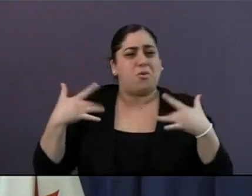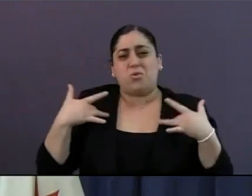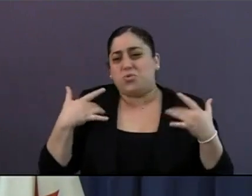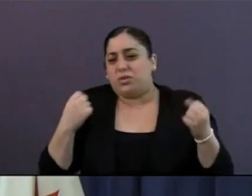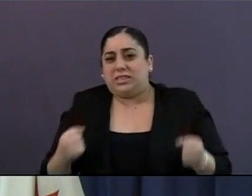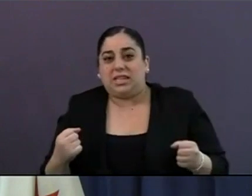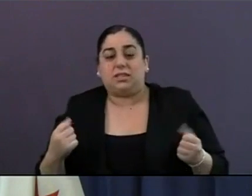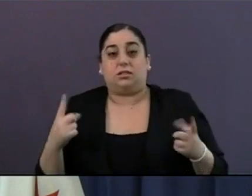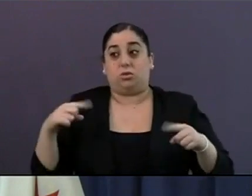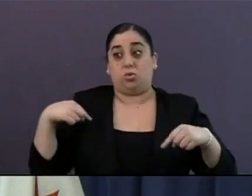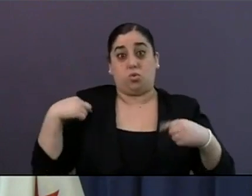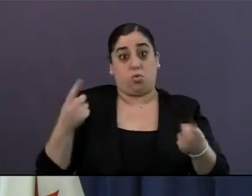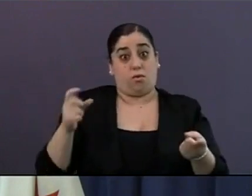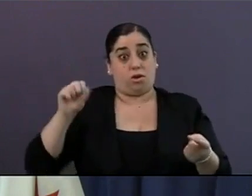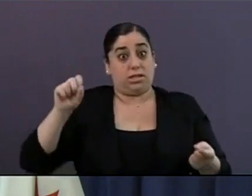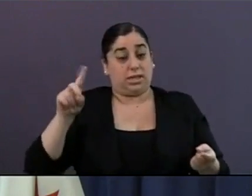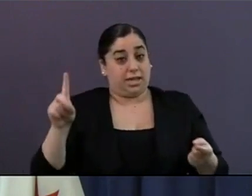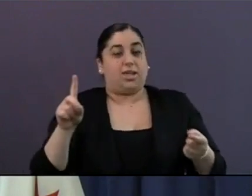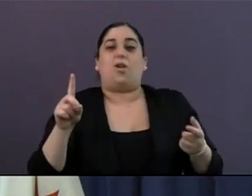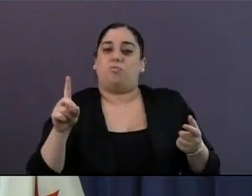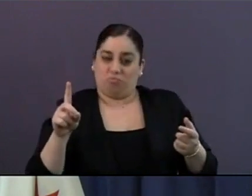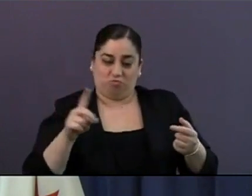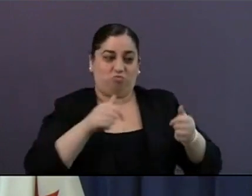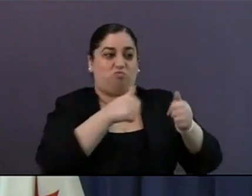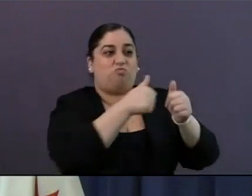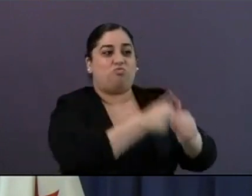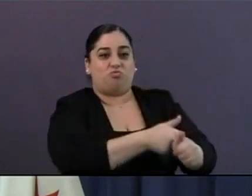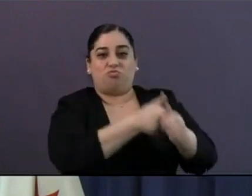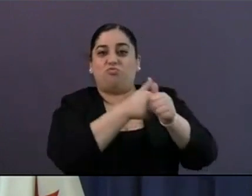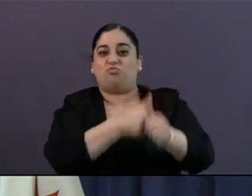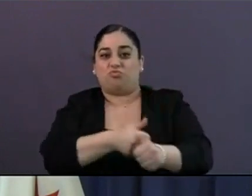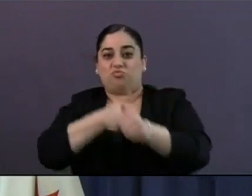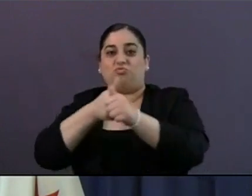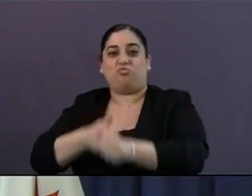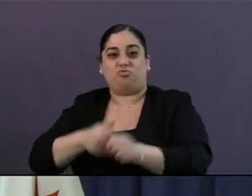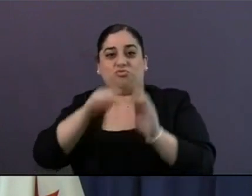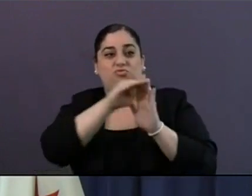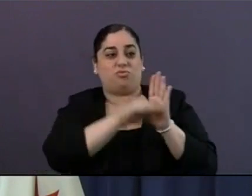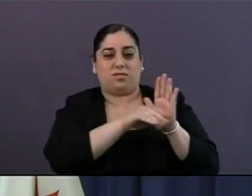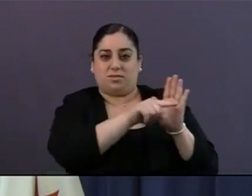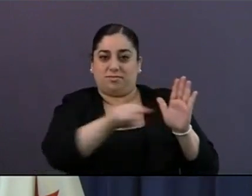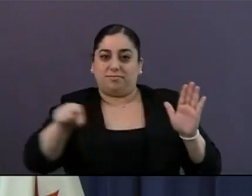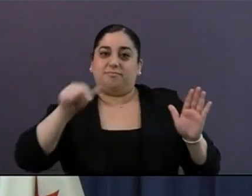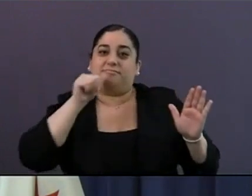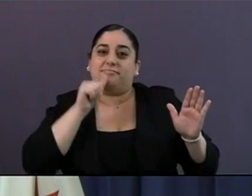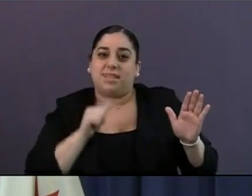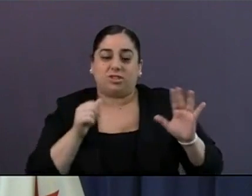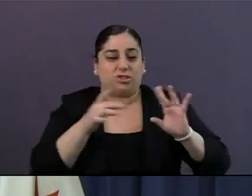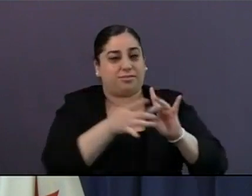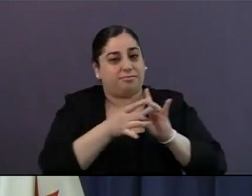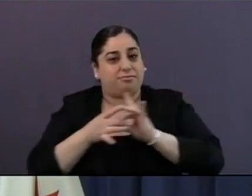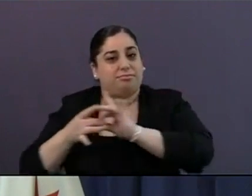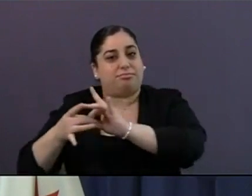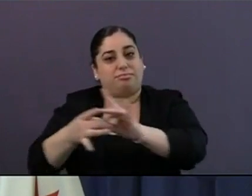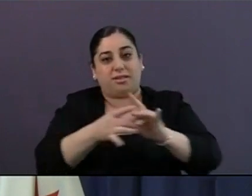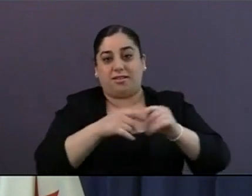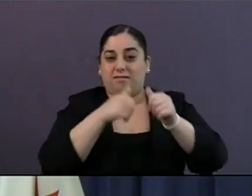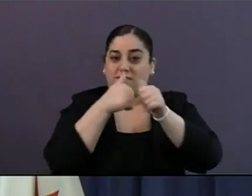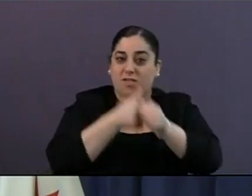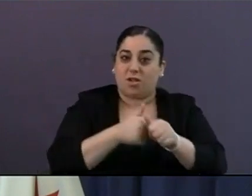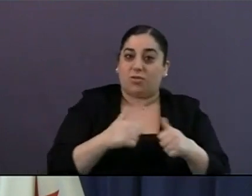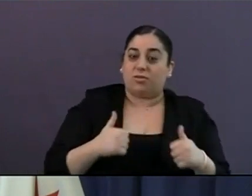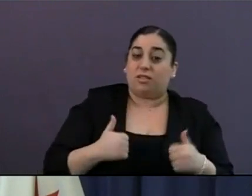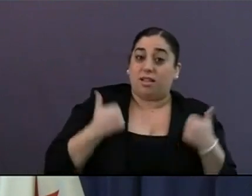all of the procedures. You've been patient, you've been caught, cooperative, compliant with our lifeguards and with our